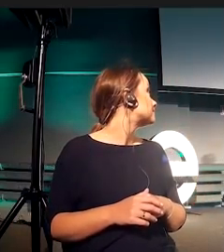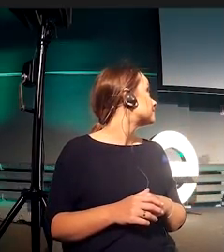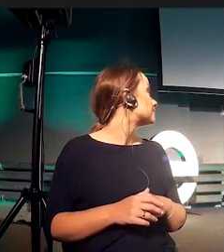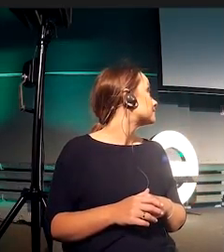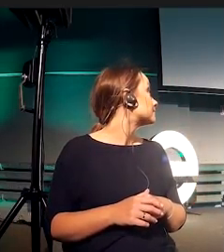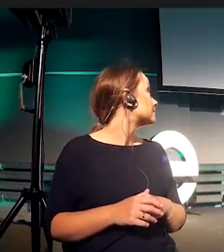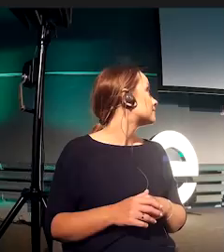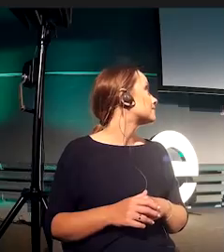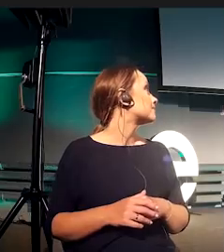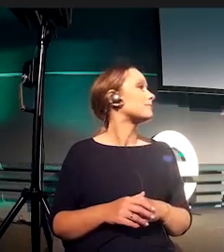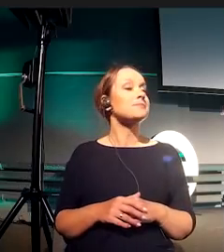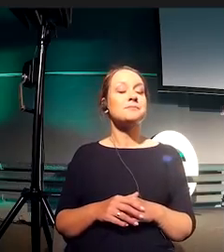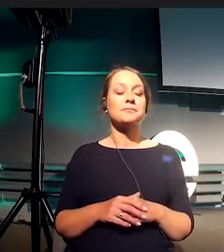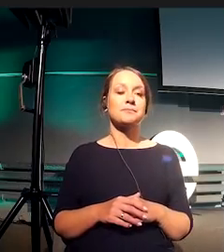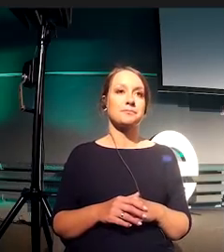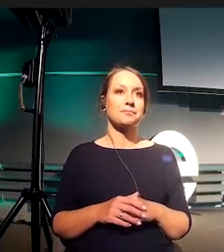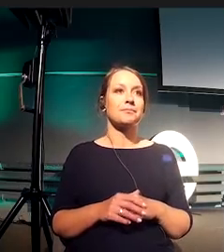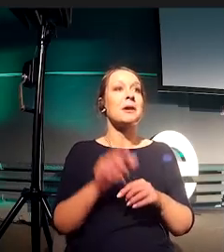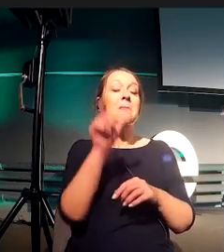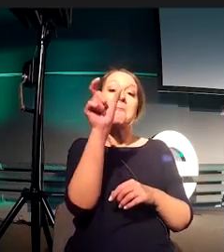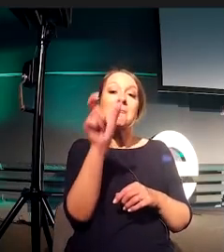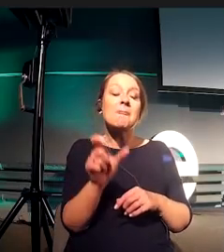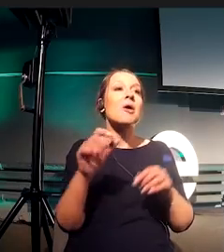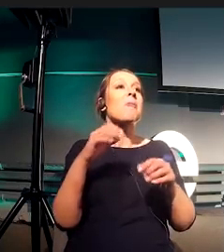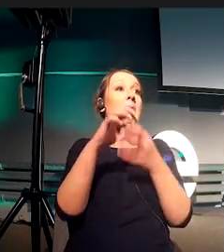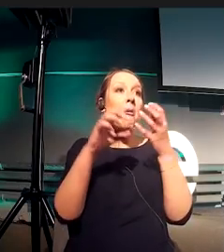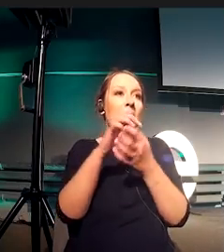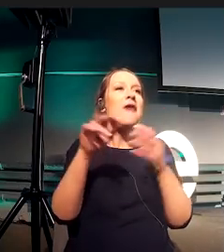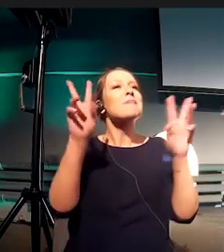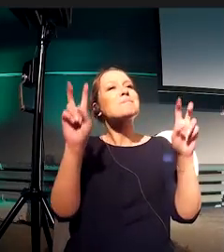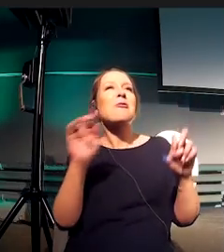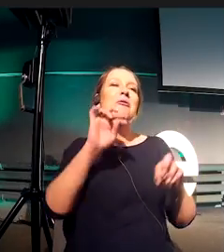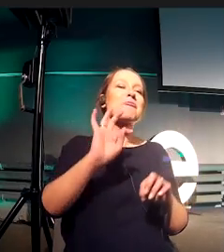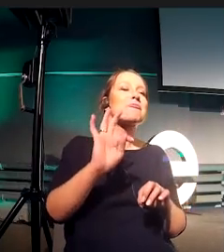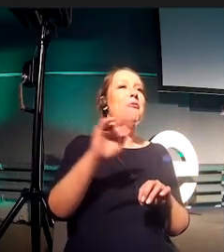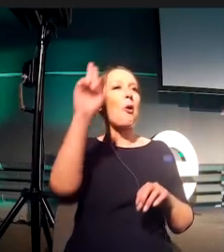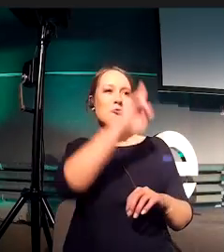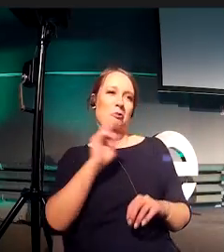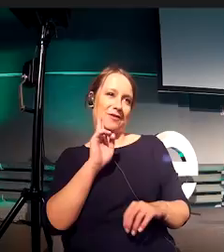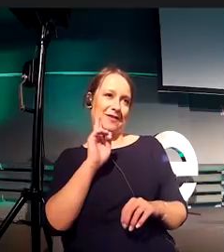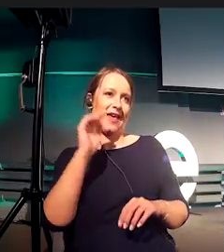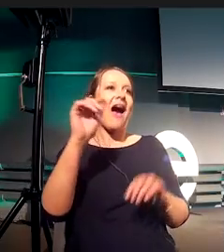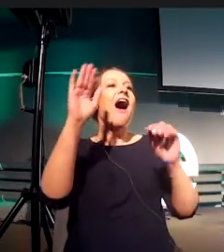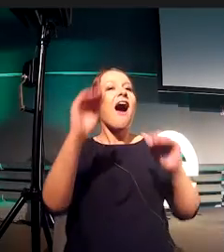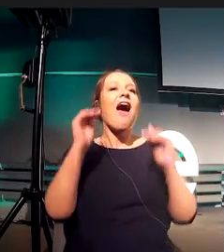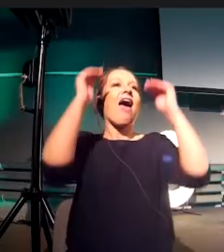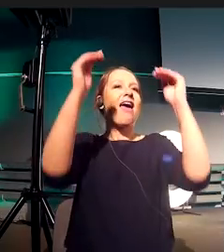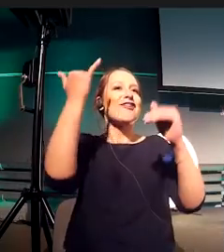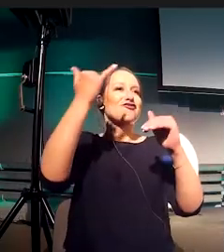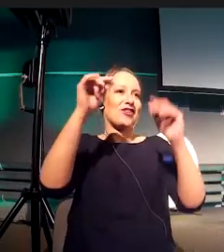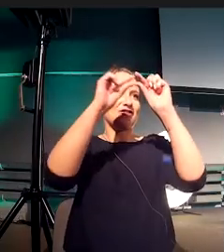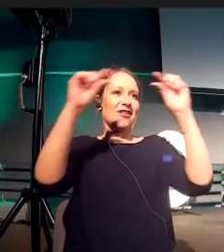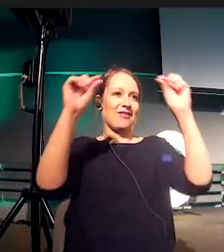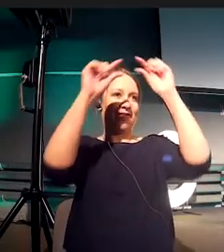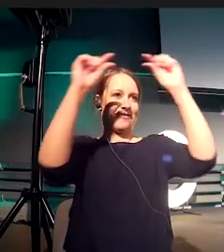accompany it. So we have, let's go back. So we have the parent is like